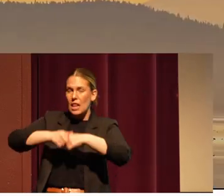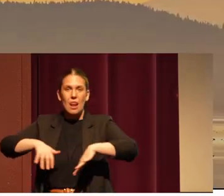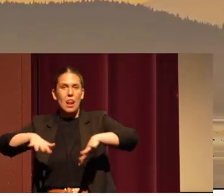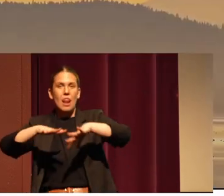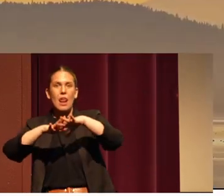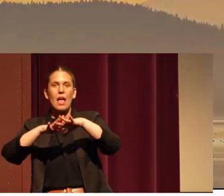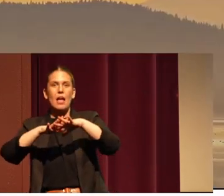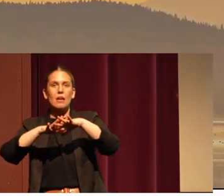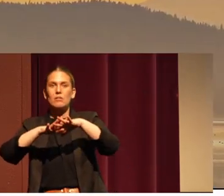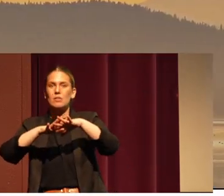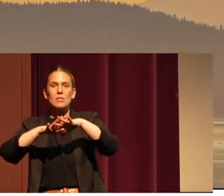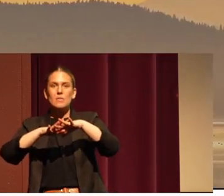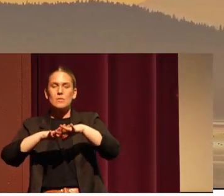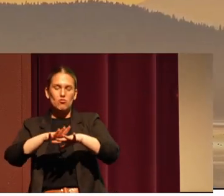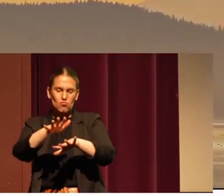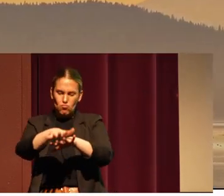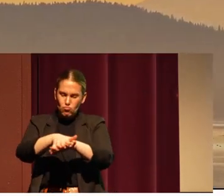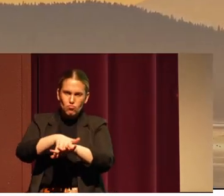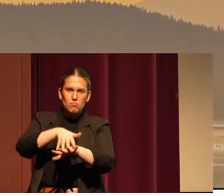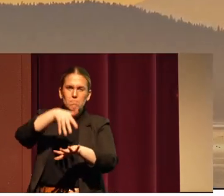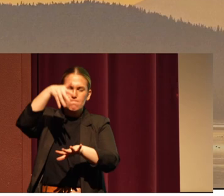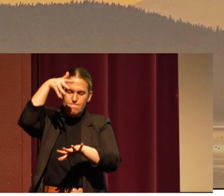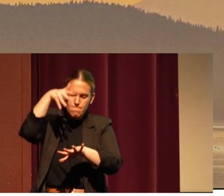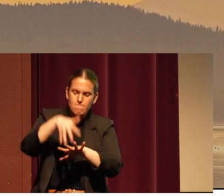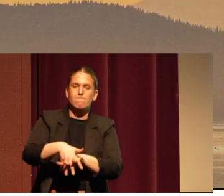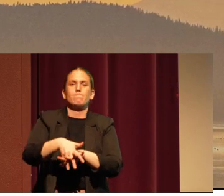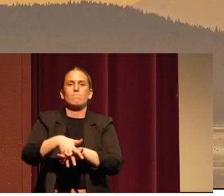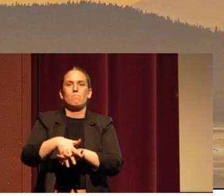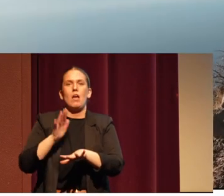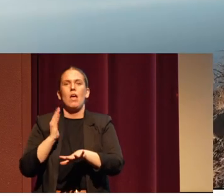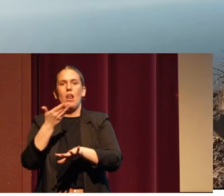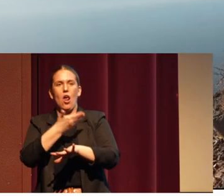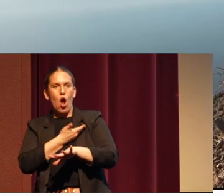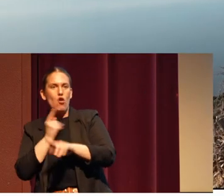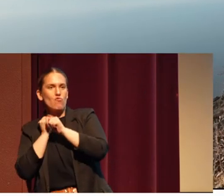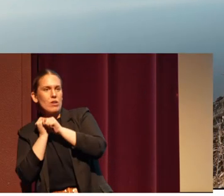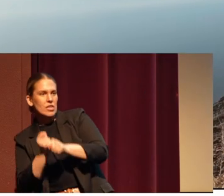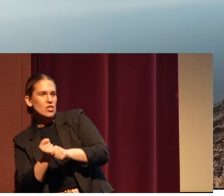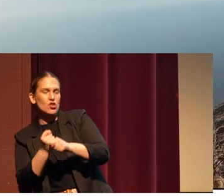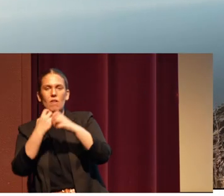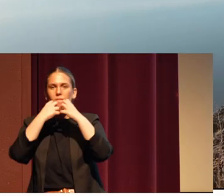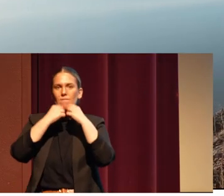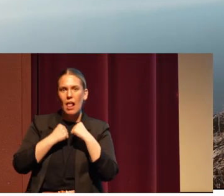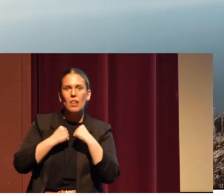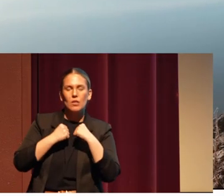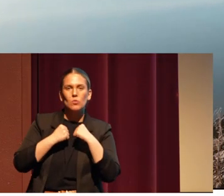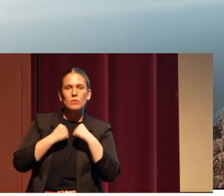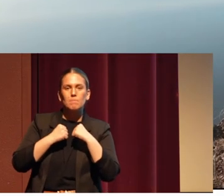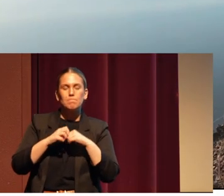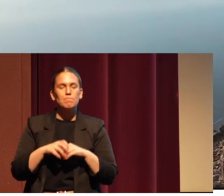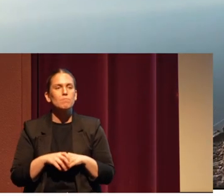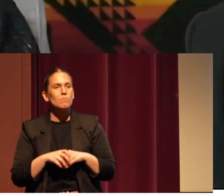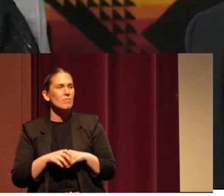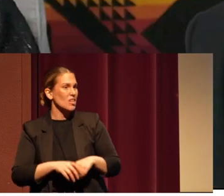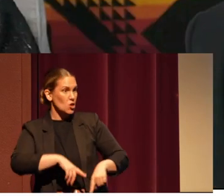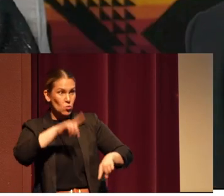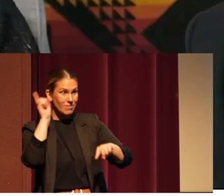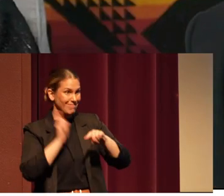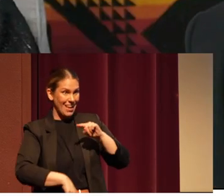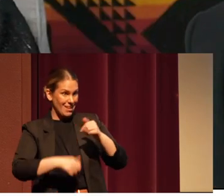ingrained in our culture, our traditions, our values. You cannot separate